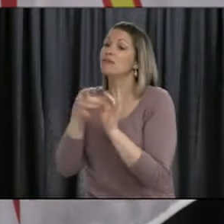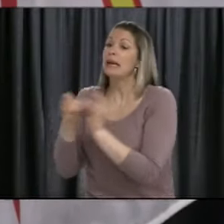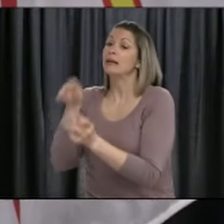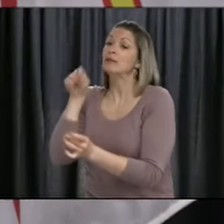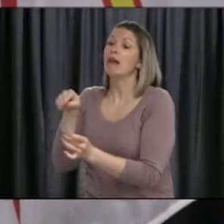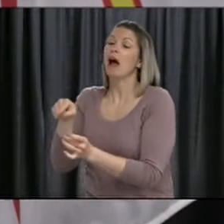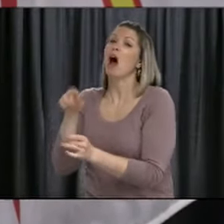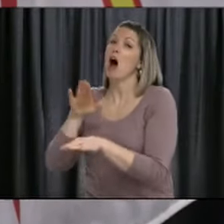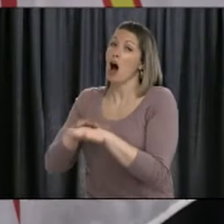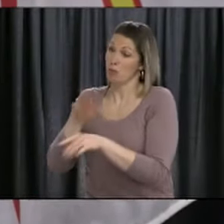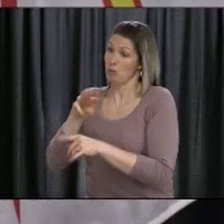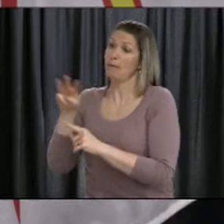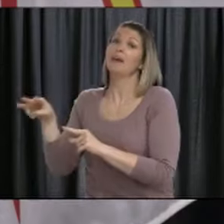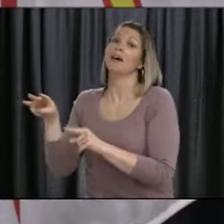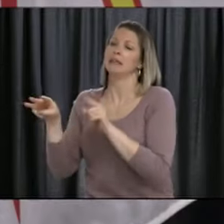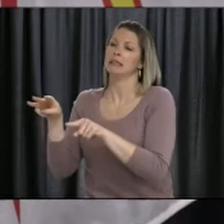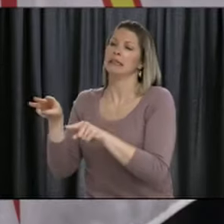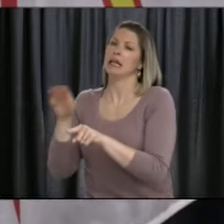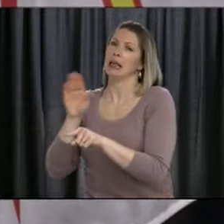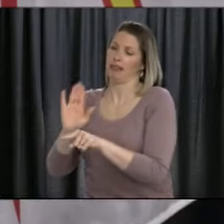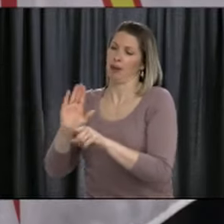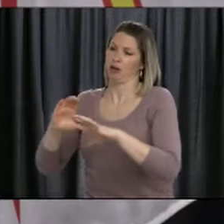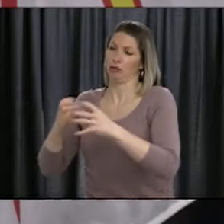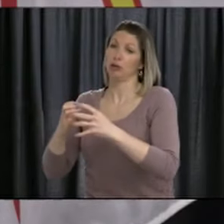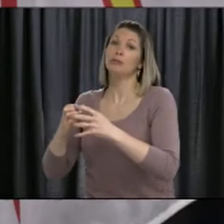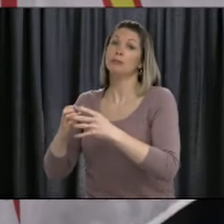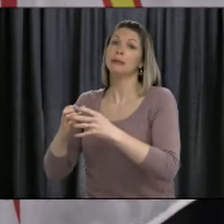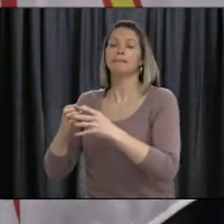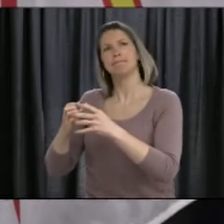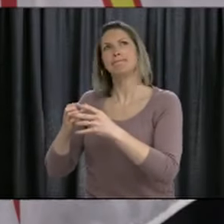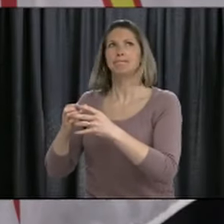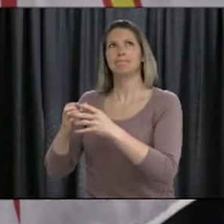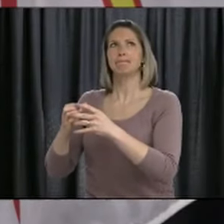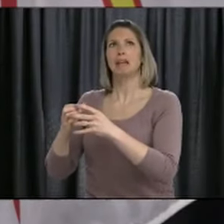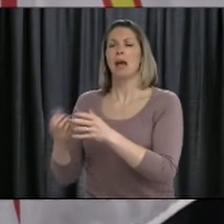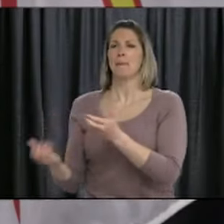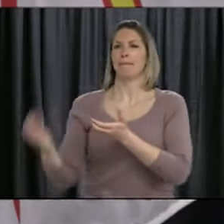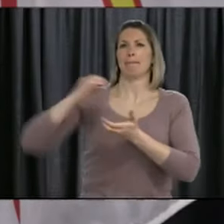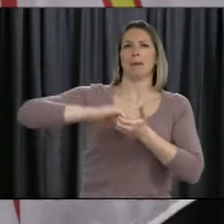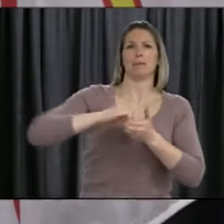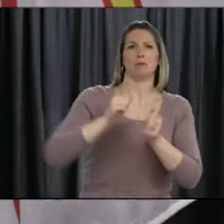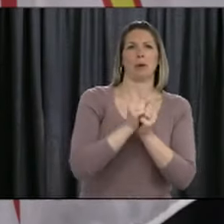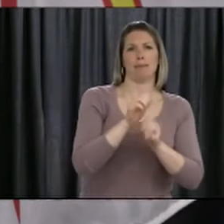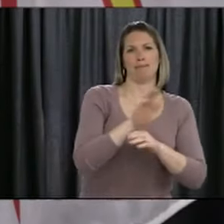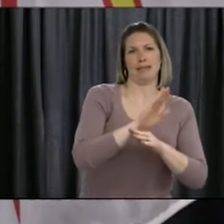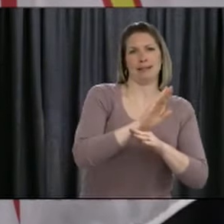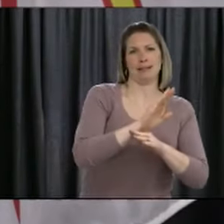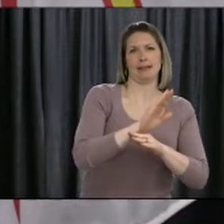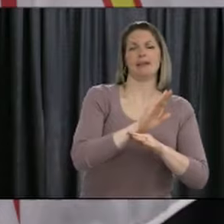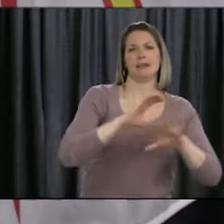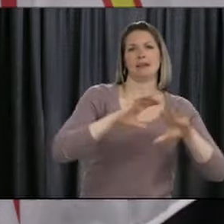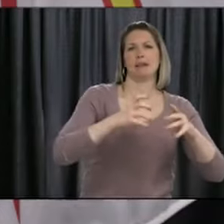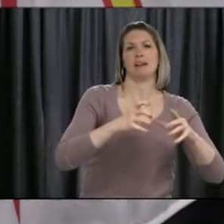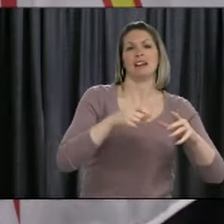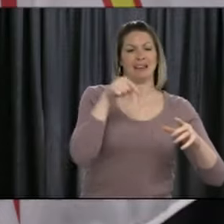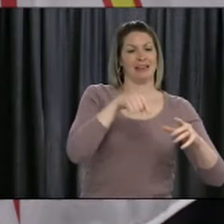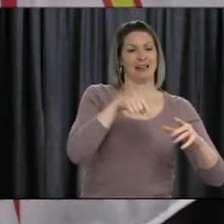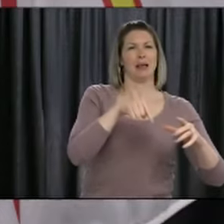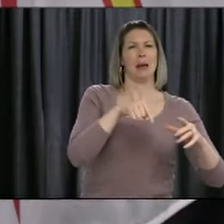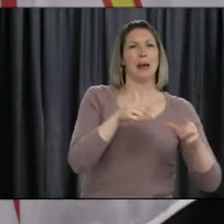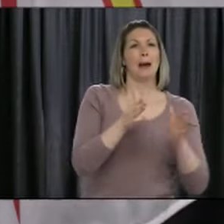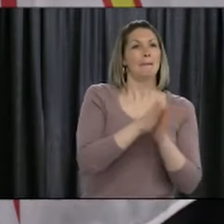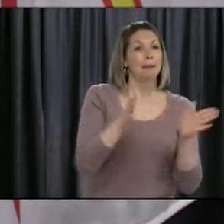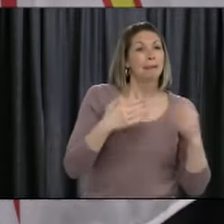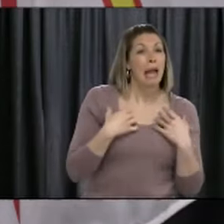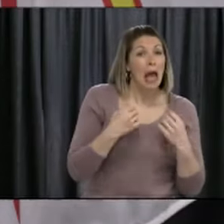group. And they're providing the answers to the business community and those that provide services. So these would be members of, you